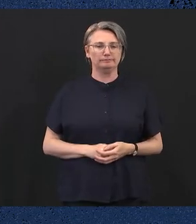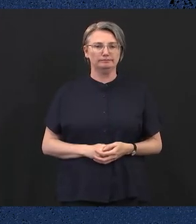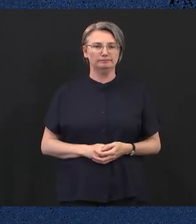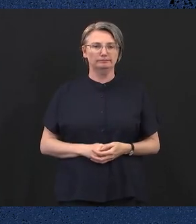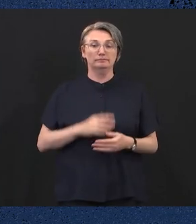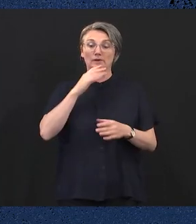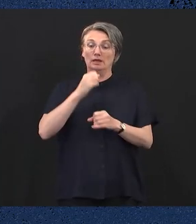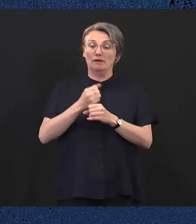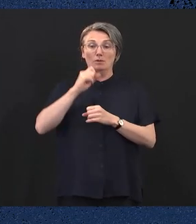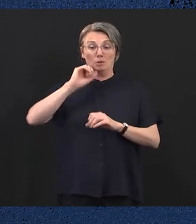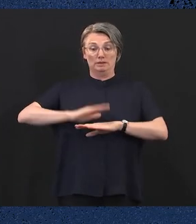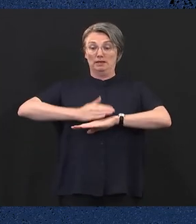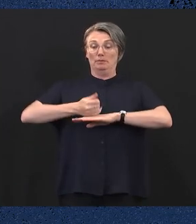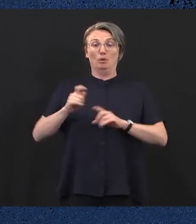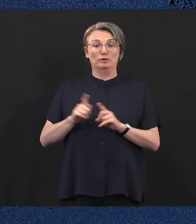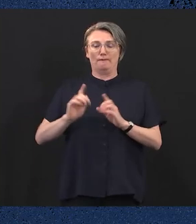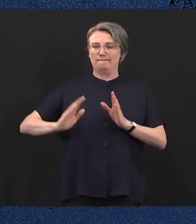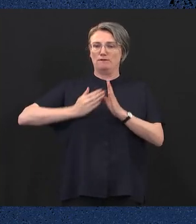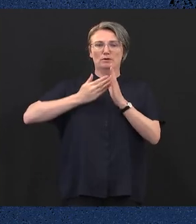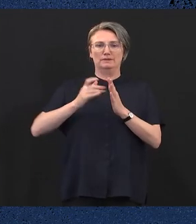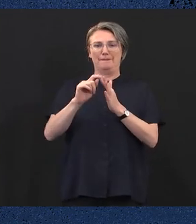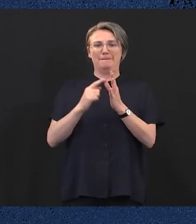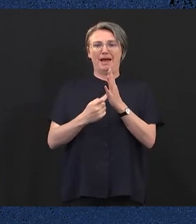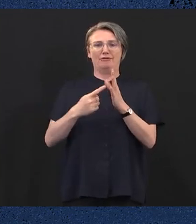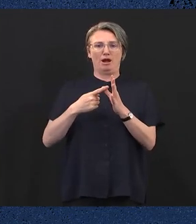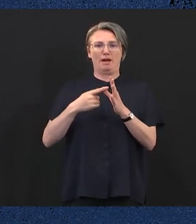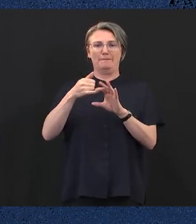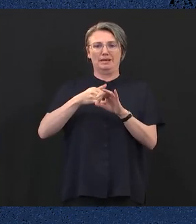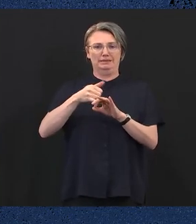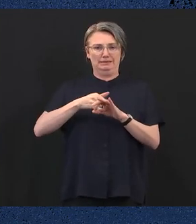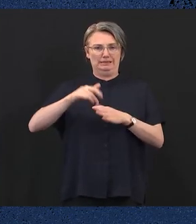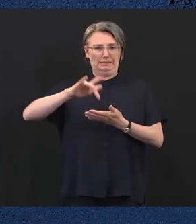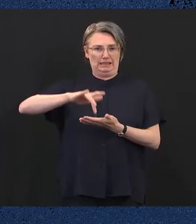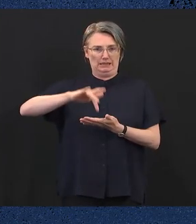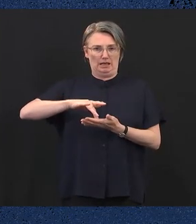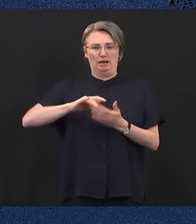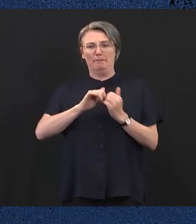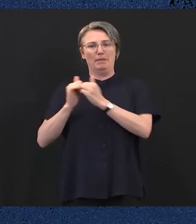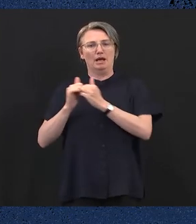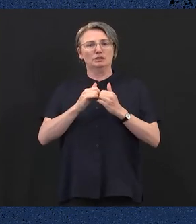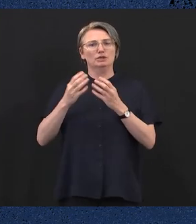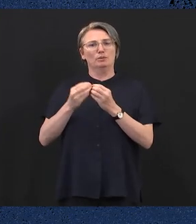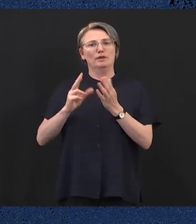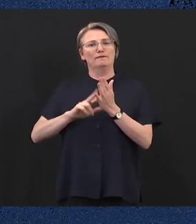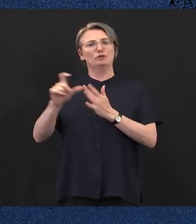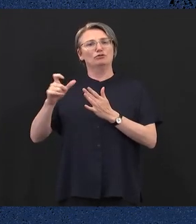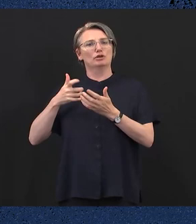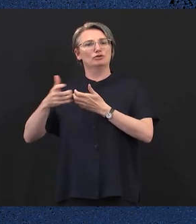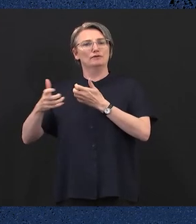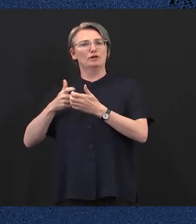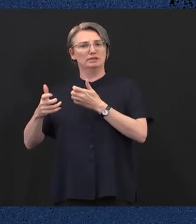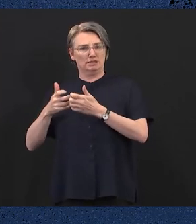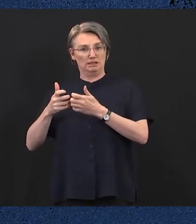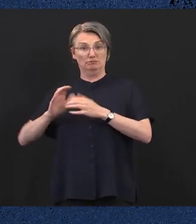establish an Australian first centre for paramedicine in partnership with Victoria University. The centre will